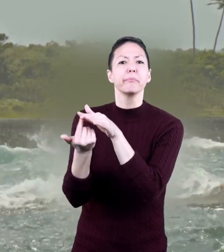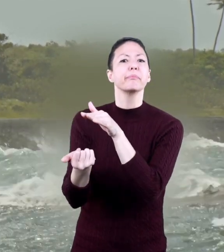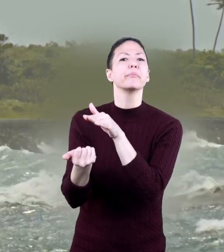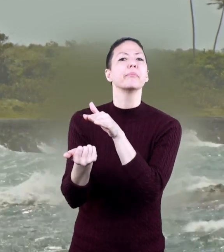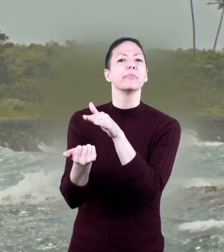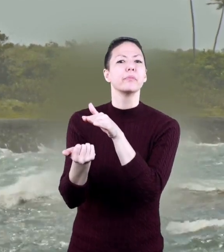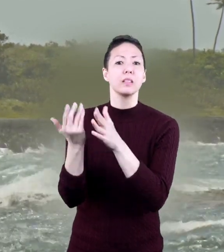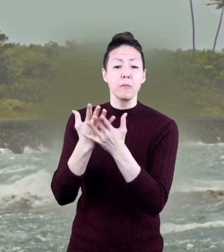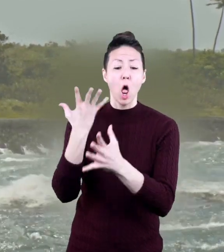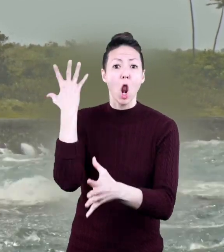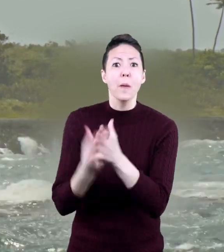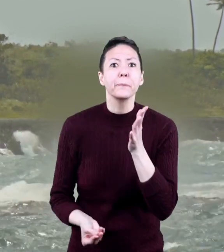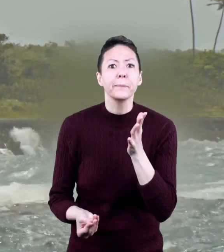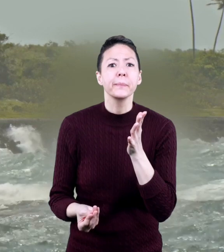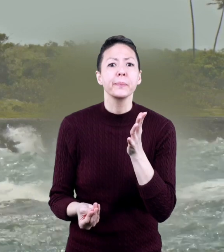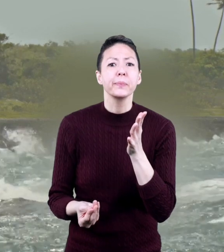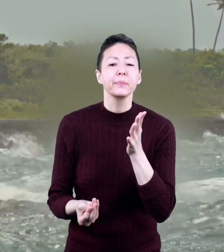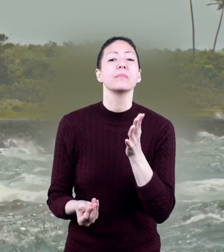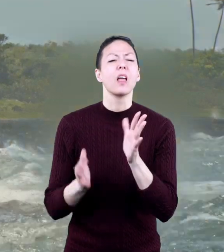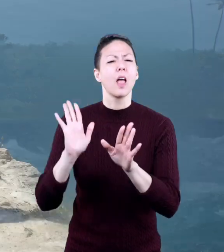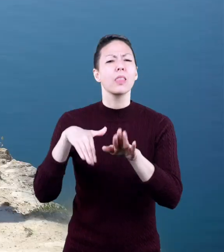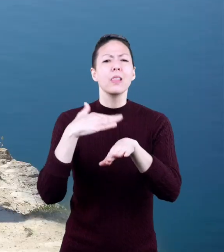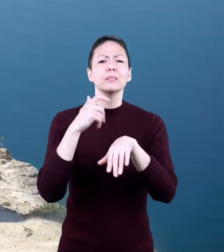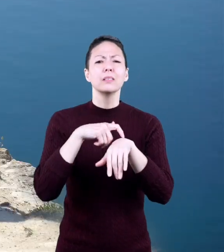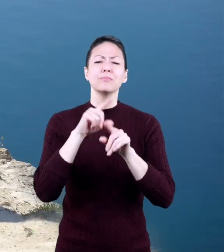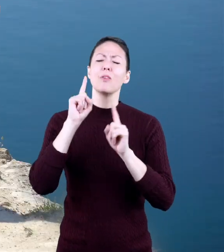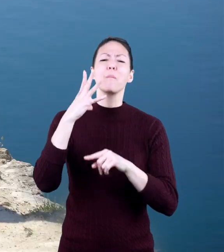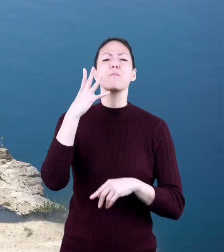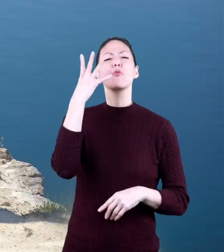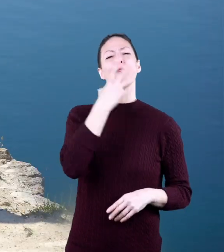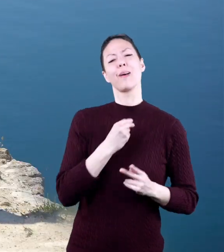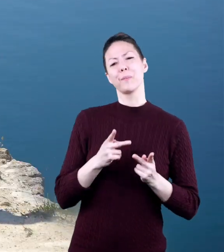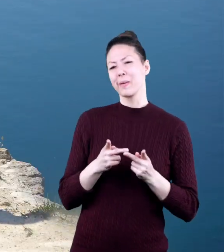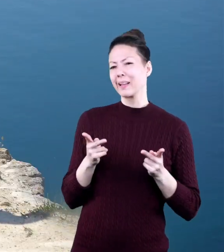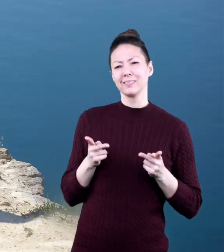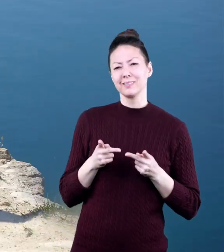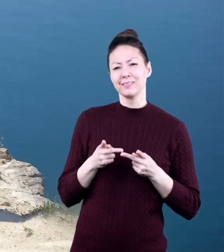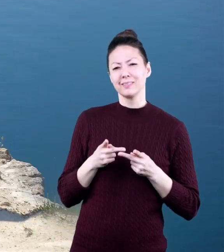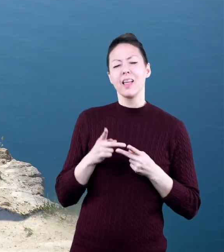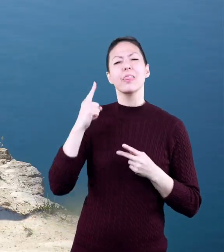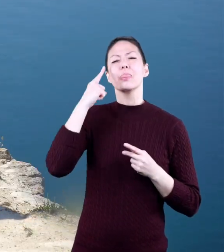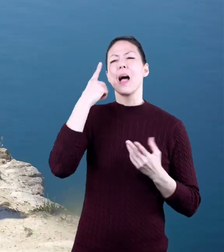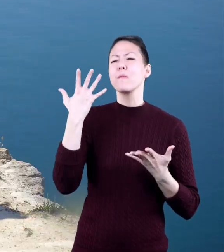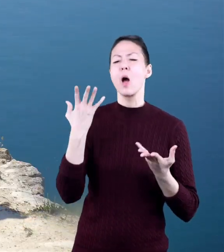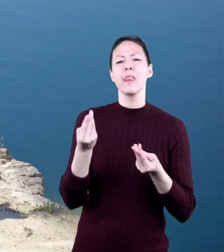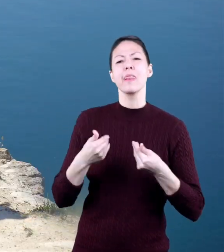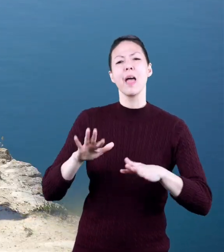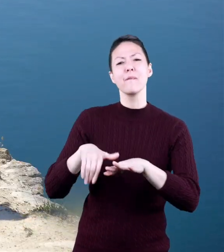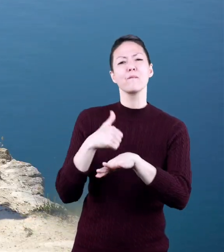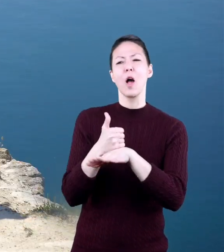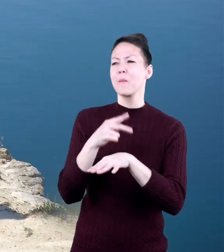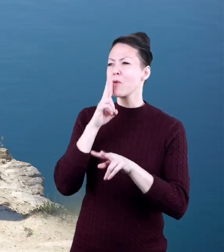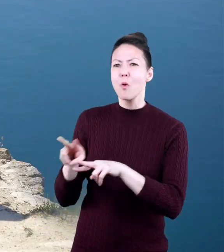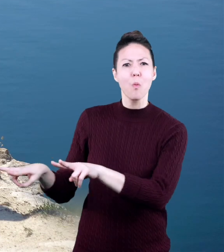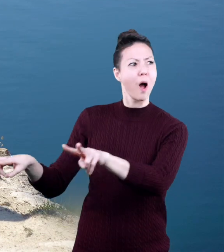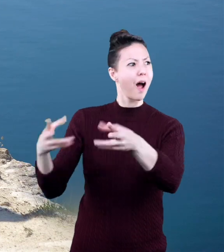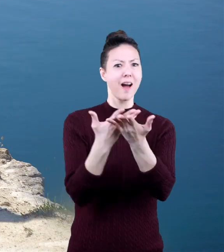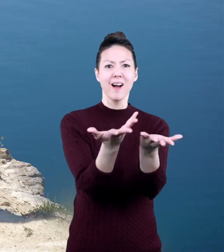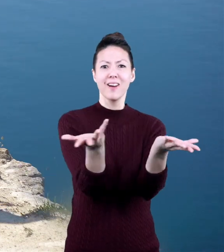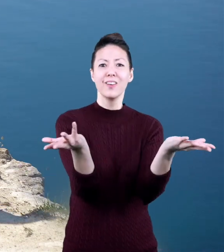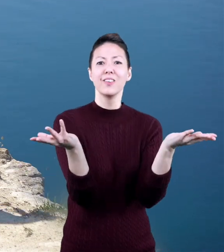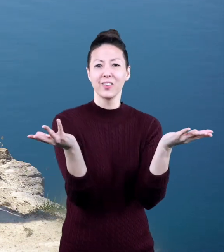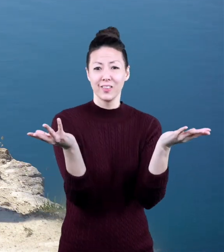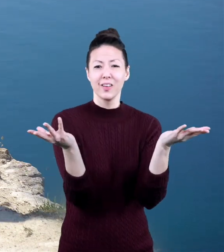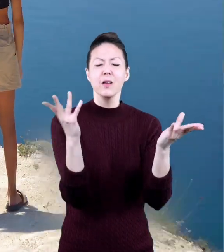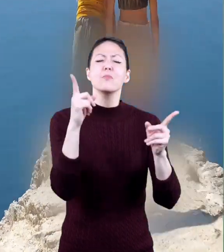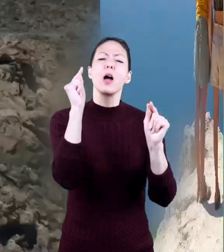there's something else entirely. Next time you're in a beautiful place, try to think of what landforms are all